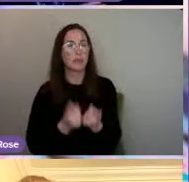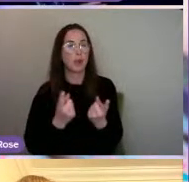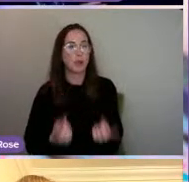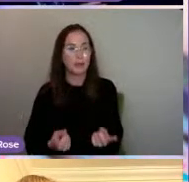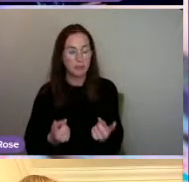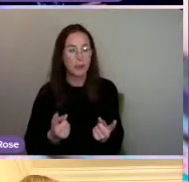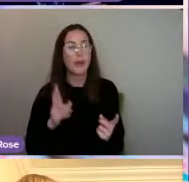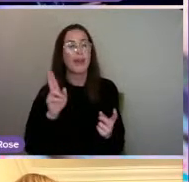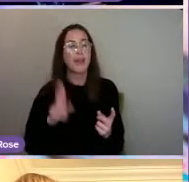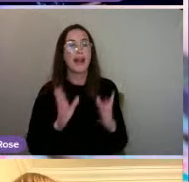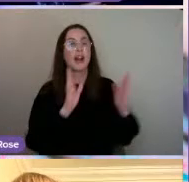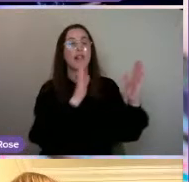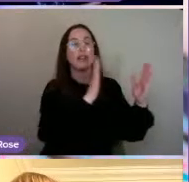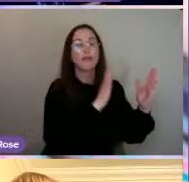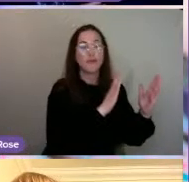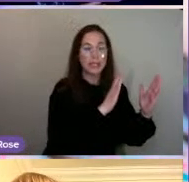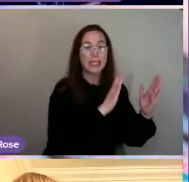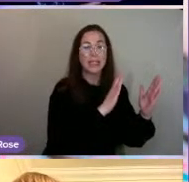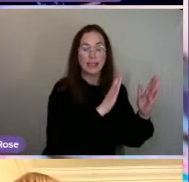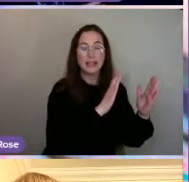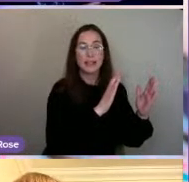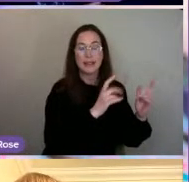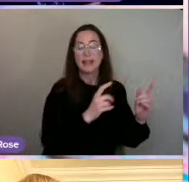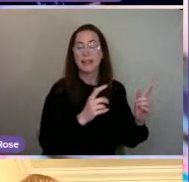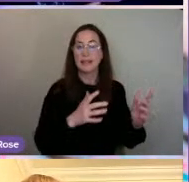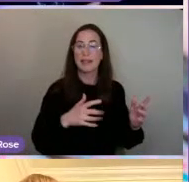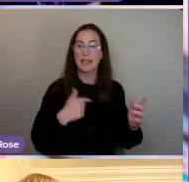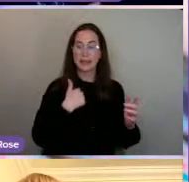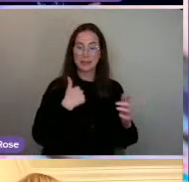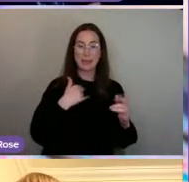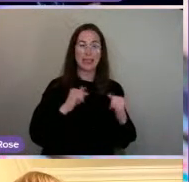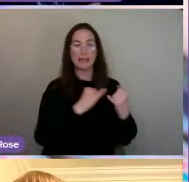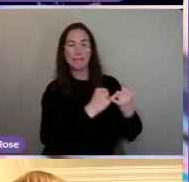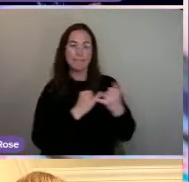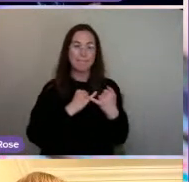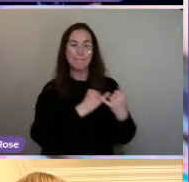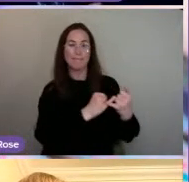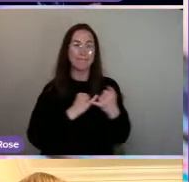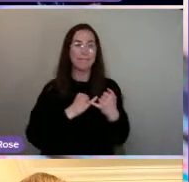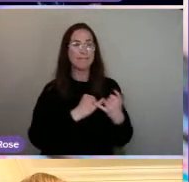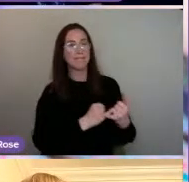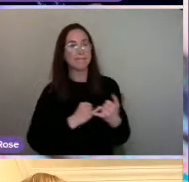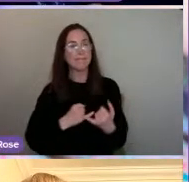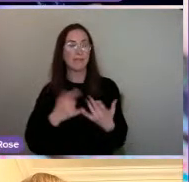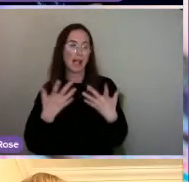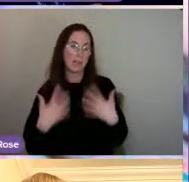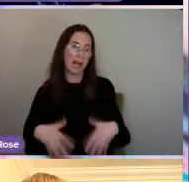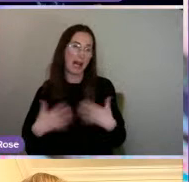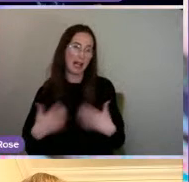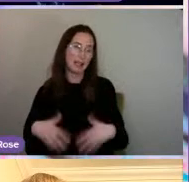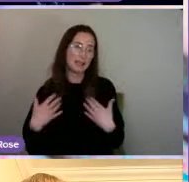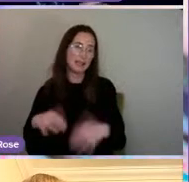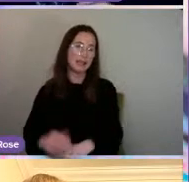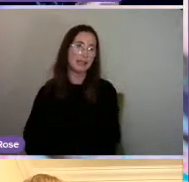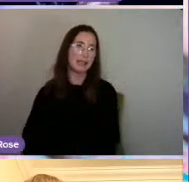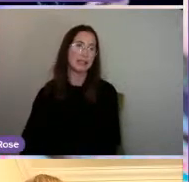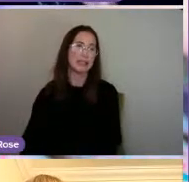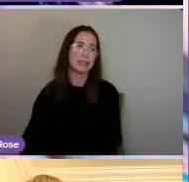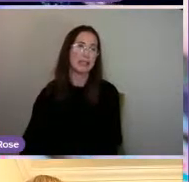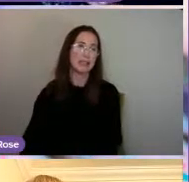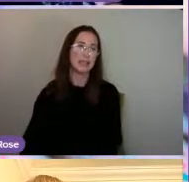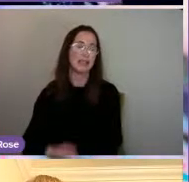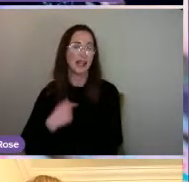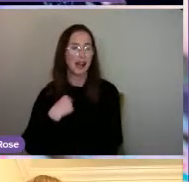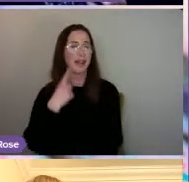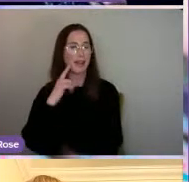the green side, it's me fighting back. Amazing, amazing. I think everybody